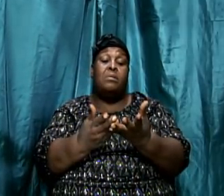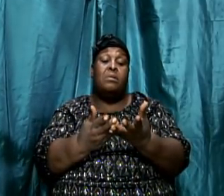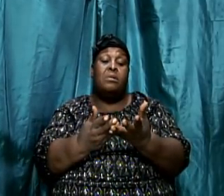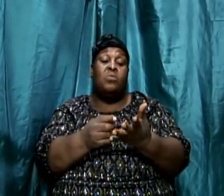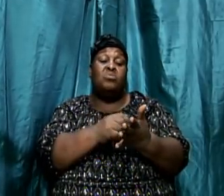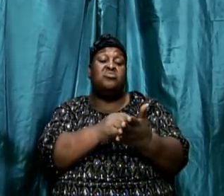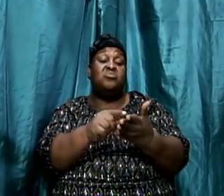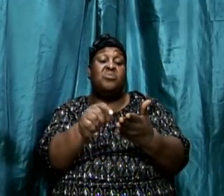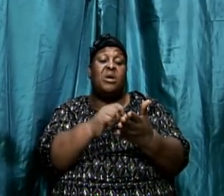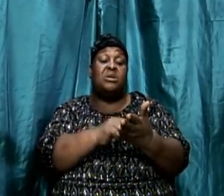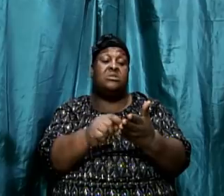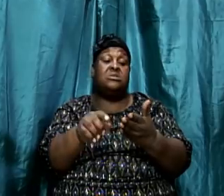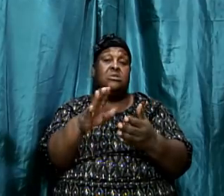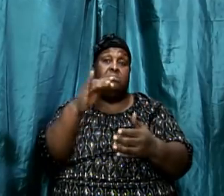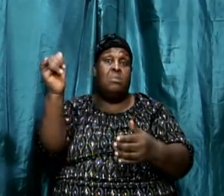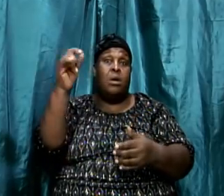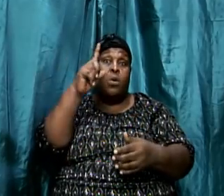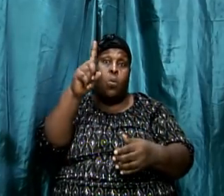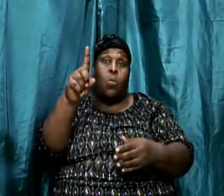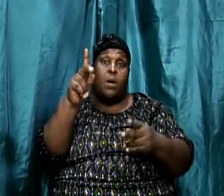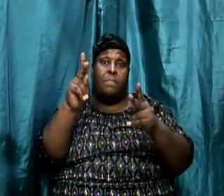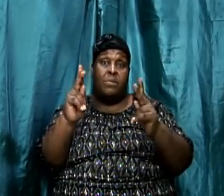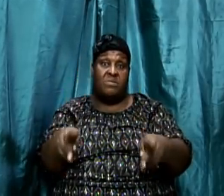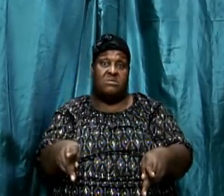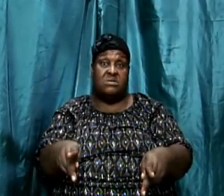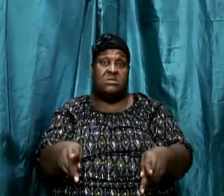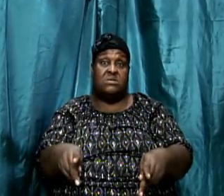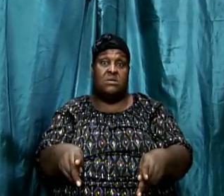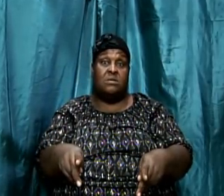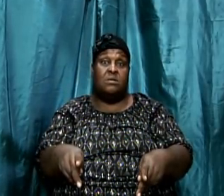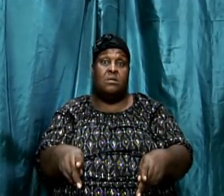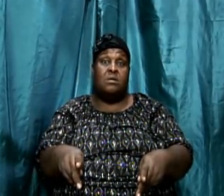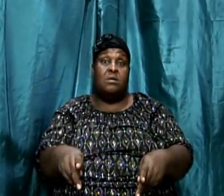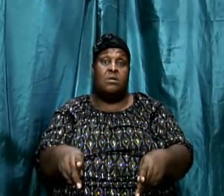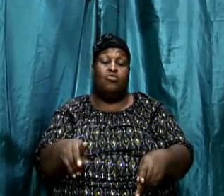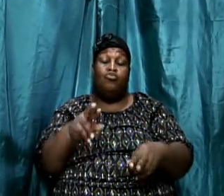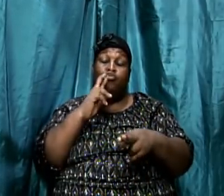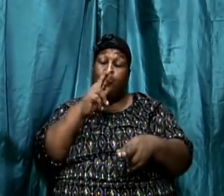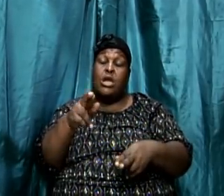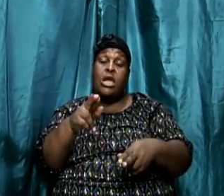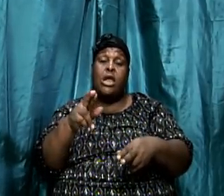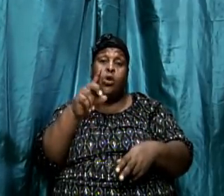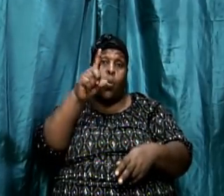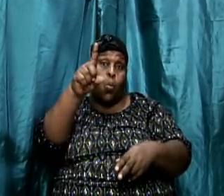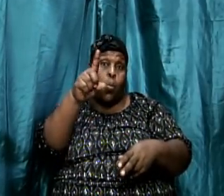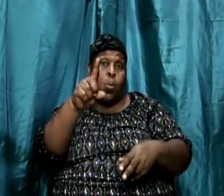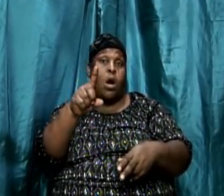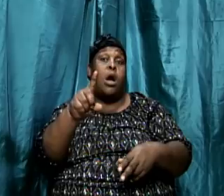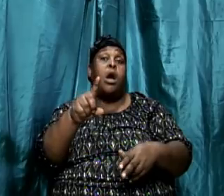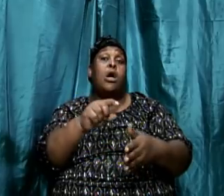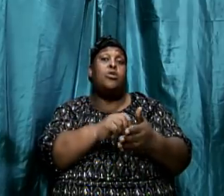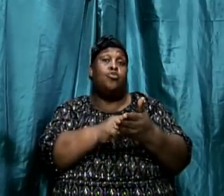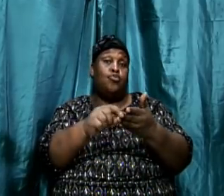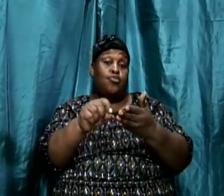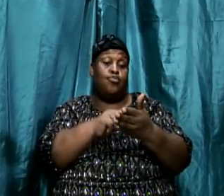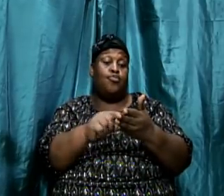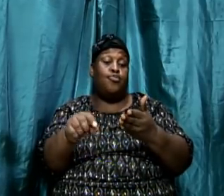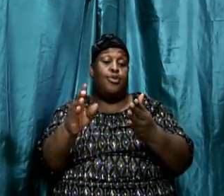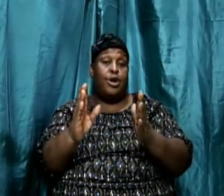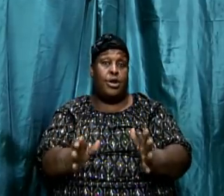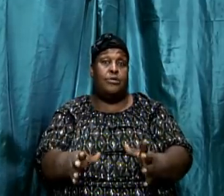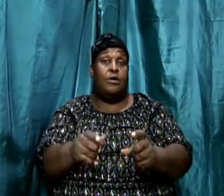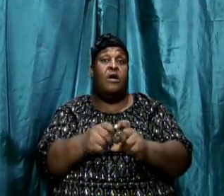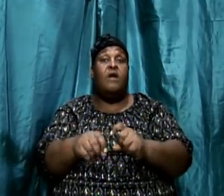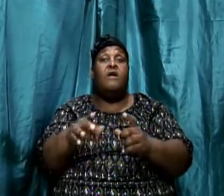communicated that to us, that it was really one author of the Bible and God is the ultimate author. Every